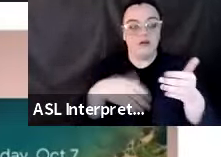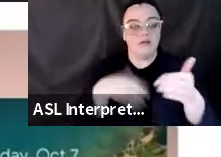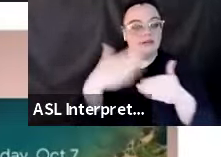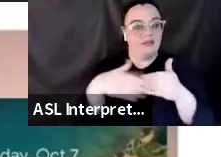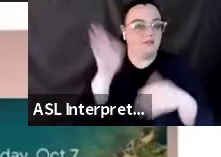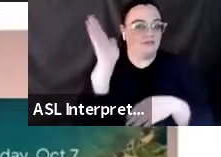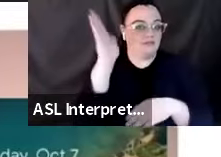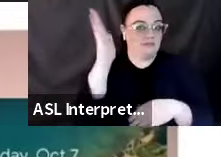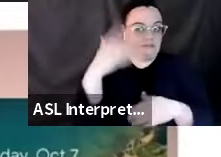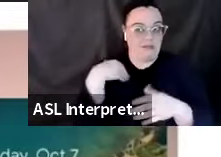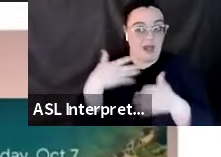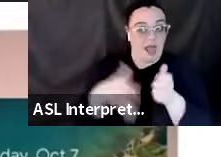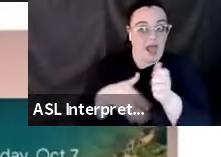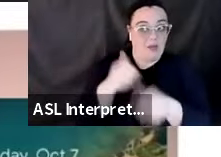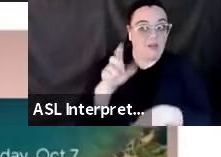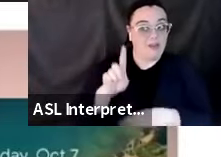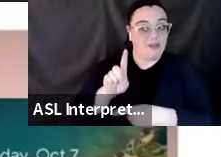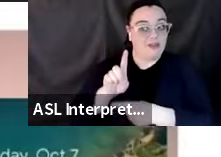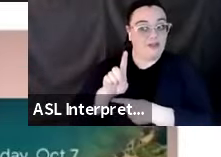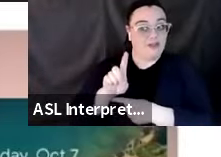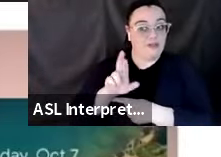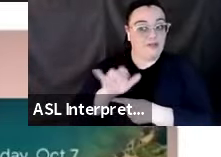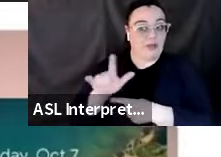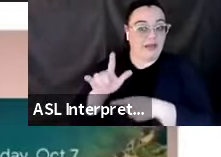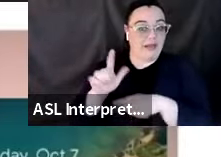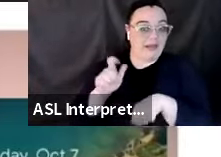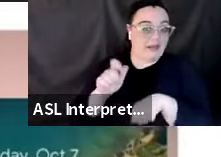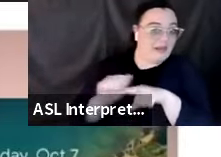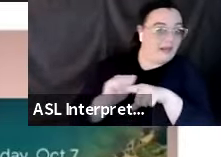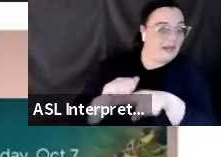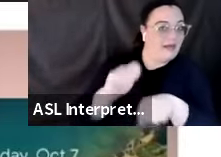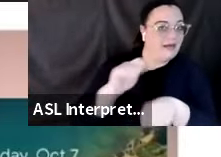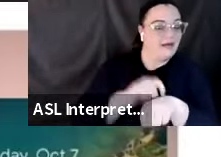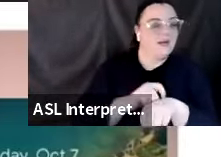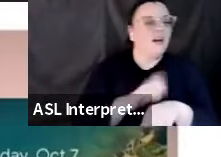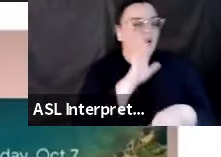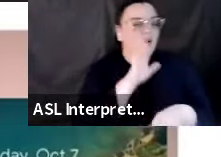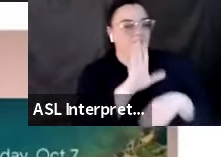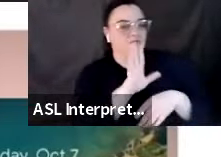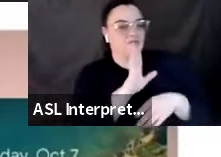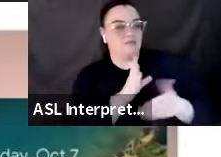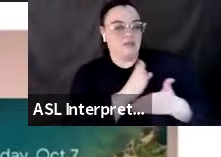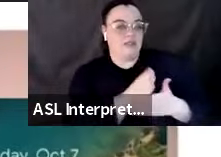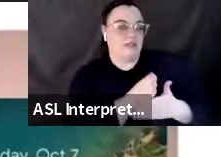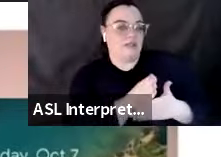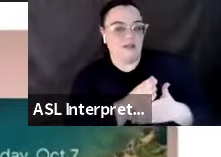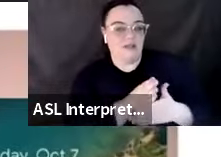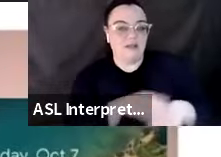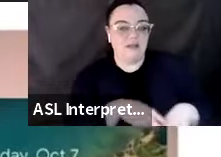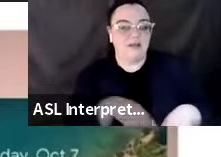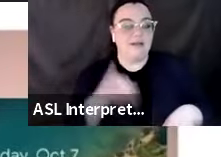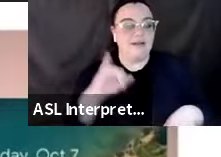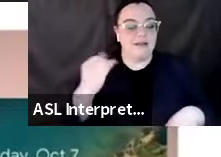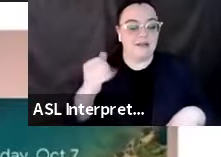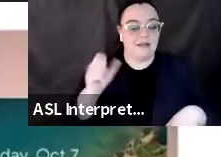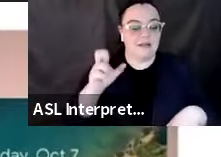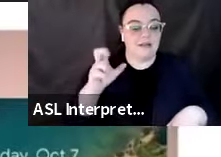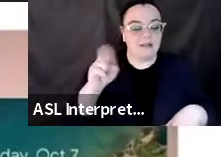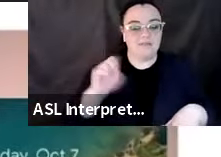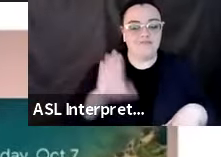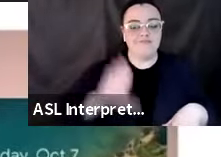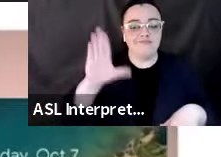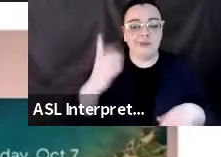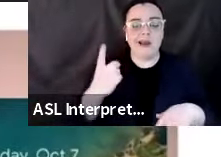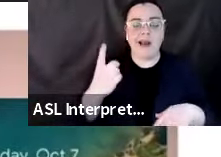towards drill time. Well, know, you know, one thing, real quick, Mark, if we can, someone asked about resources for schools. And